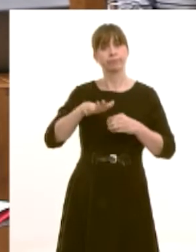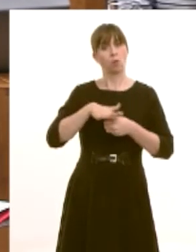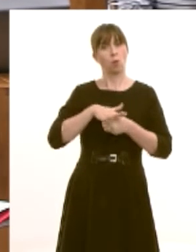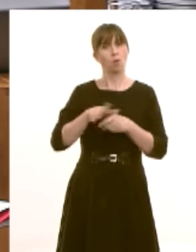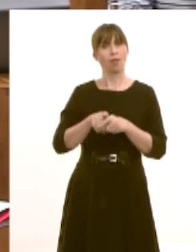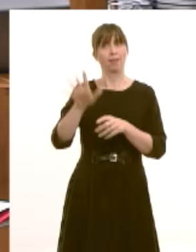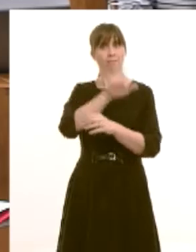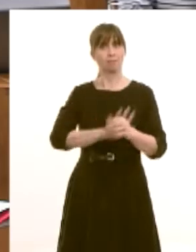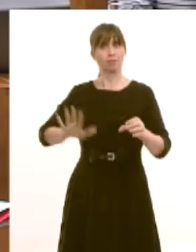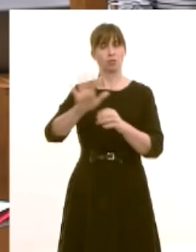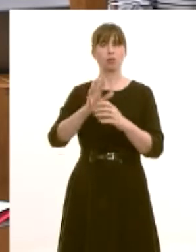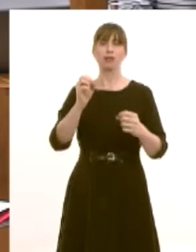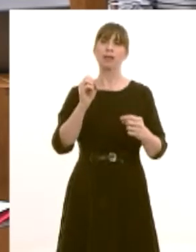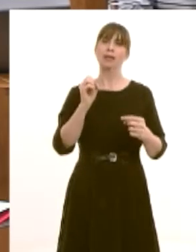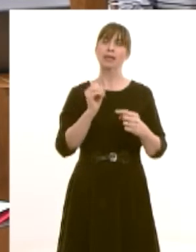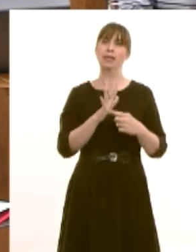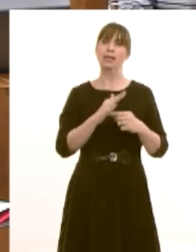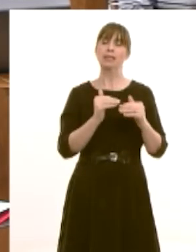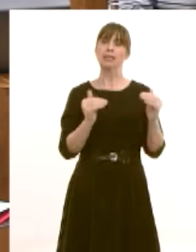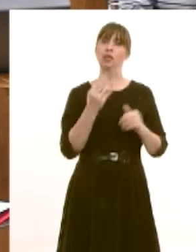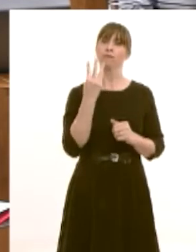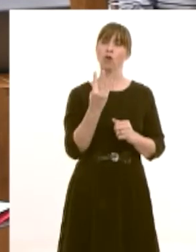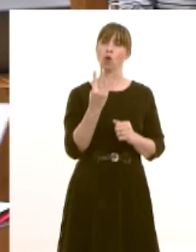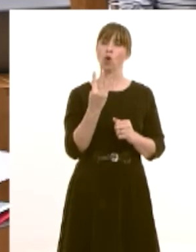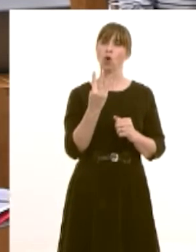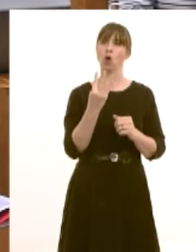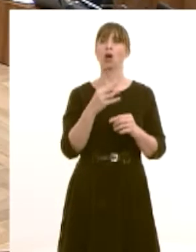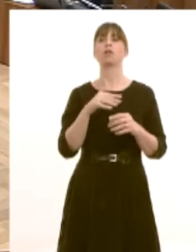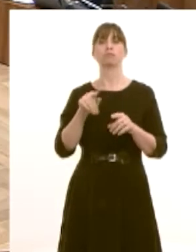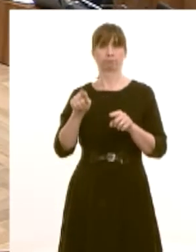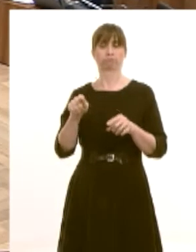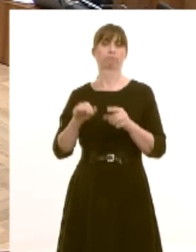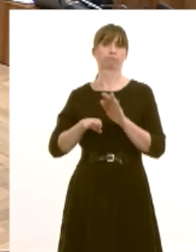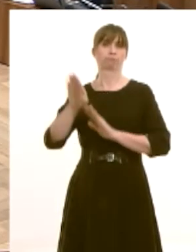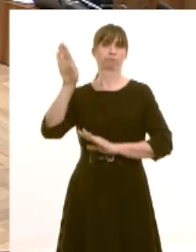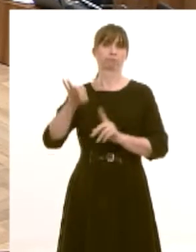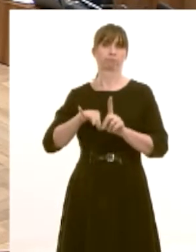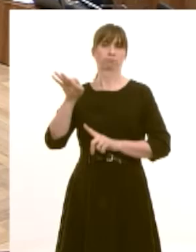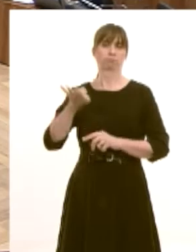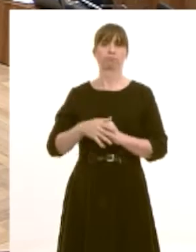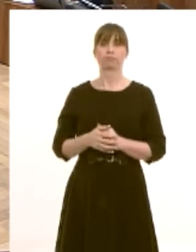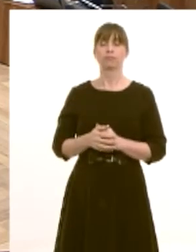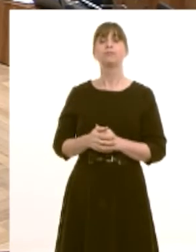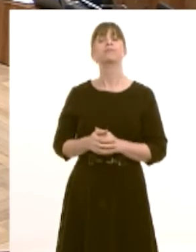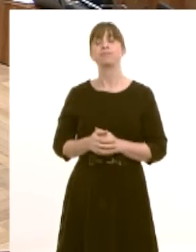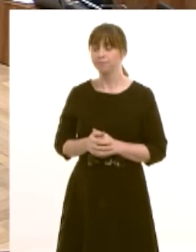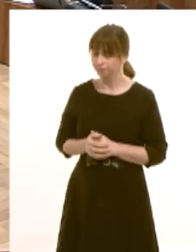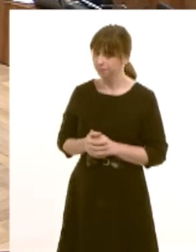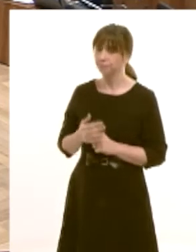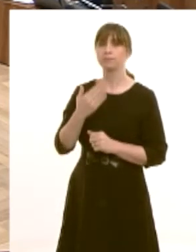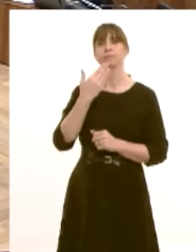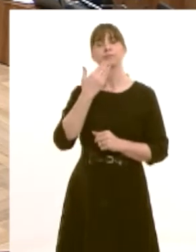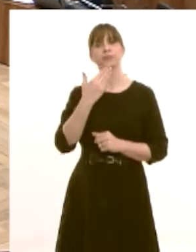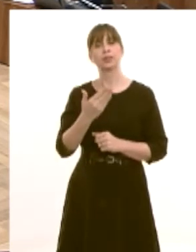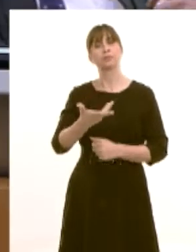level and improvement in the key stage four level two inclusive results. Can I thank the First Minister for that